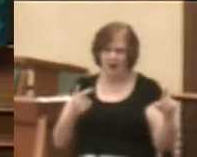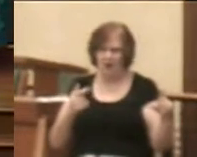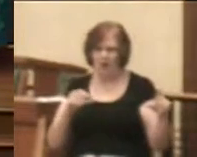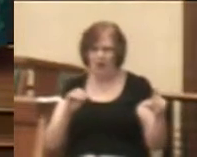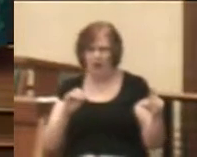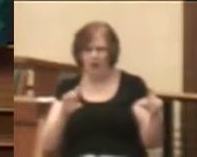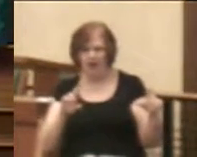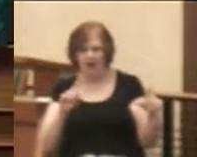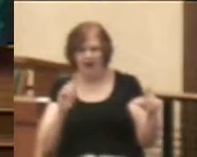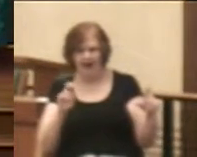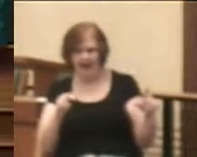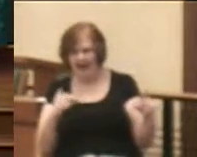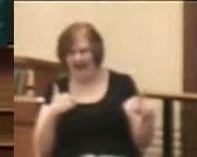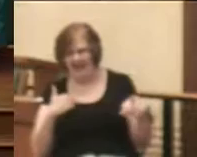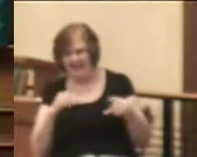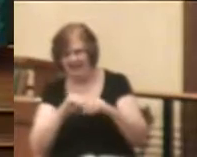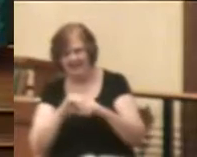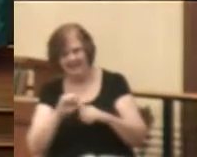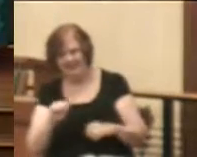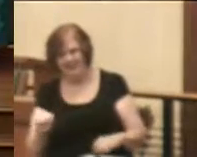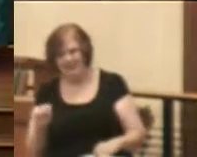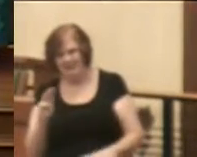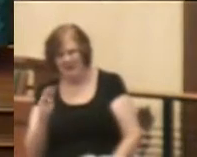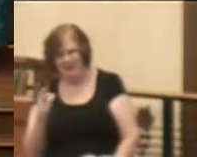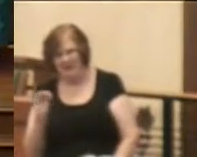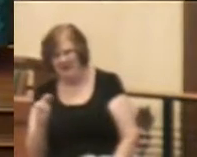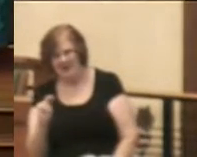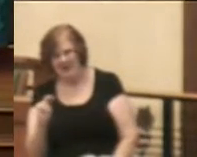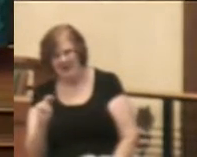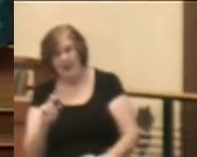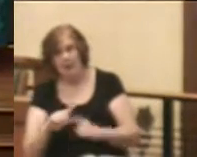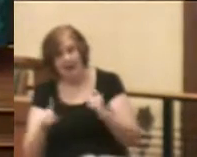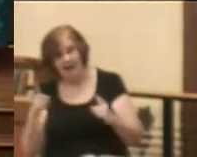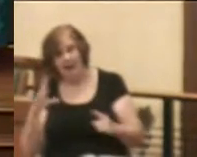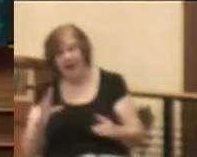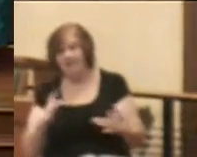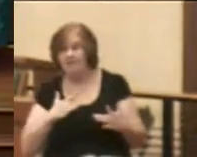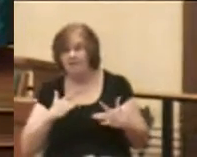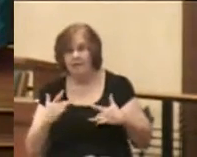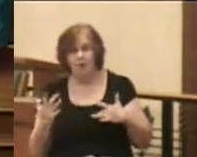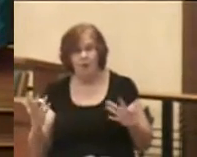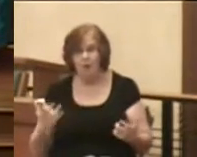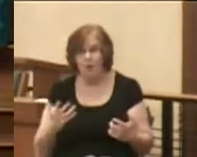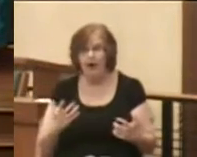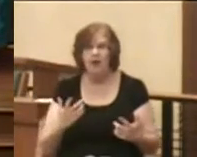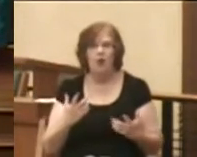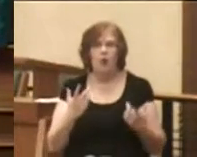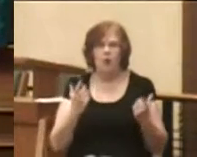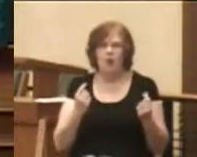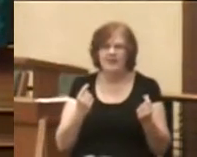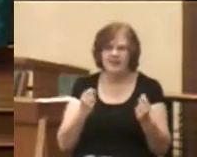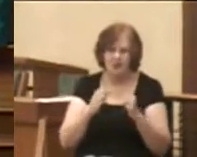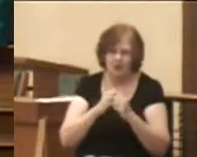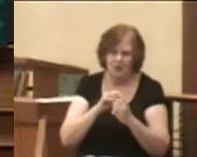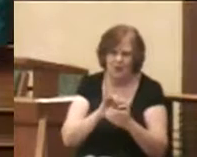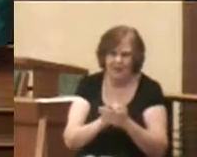in southern Minnesota. But God does care what he does with them.